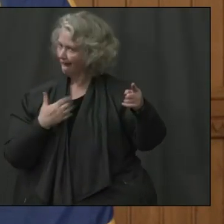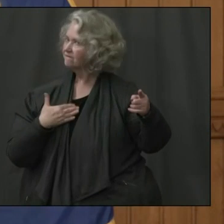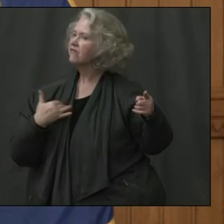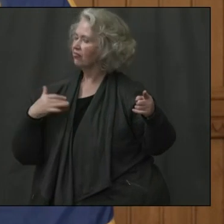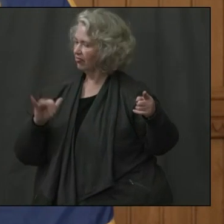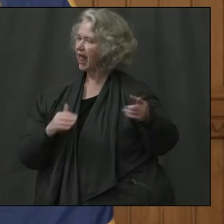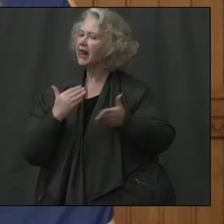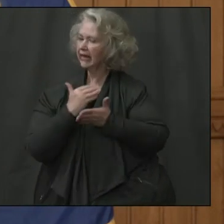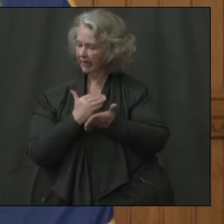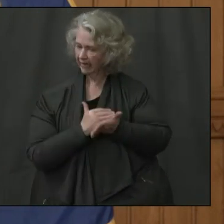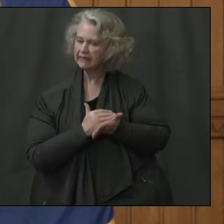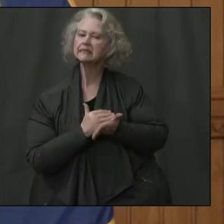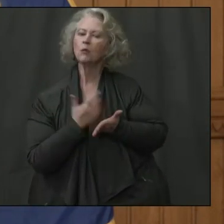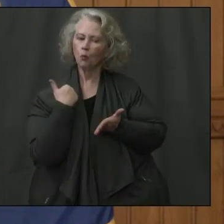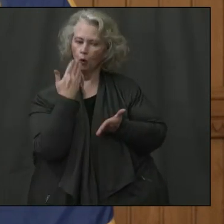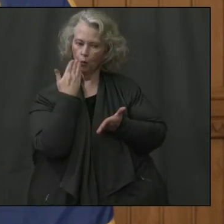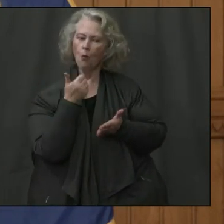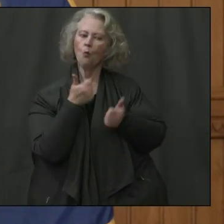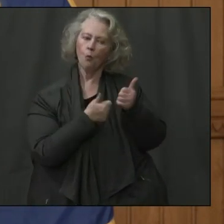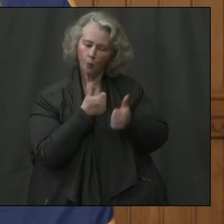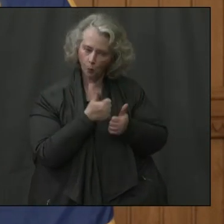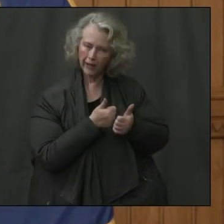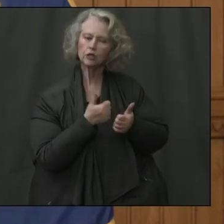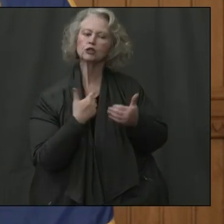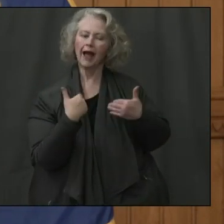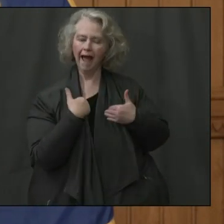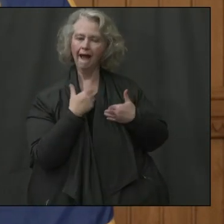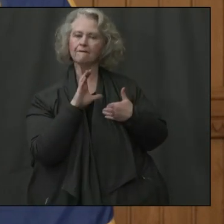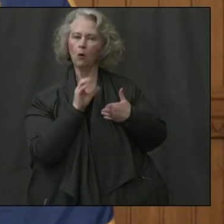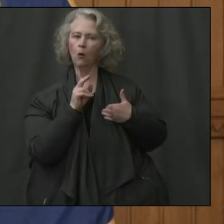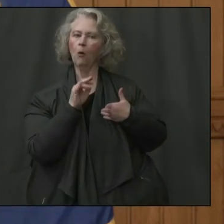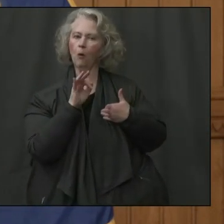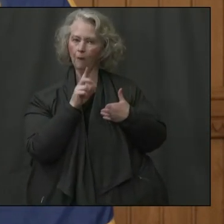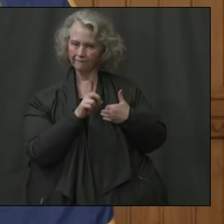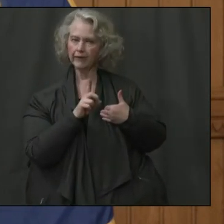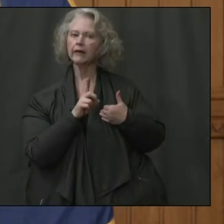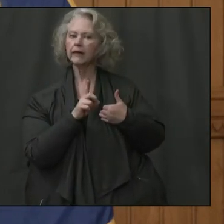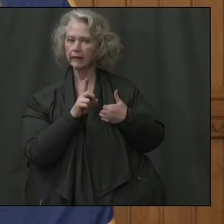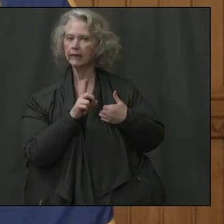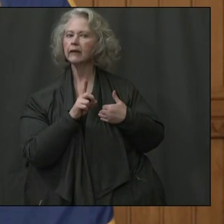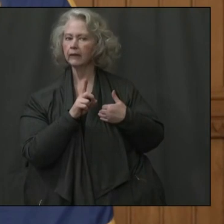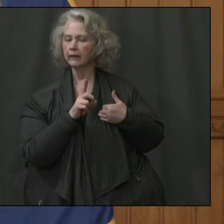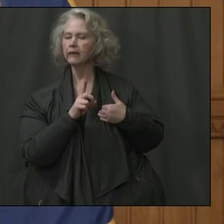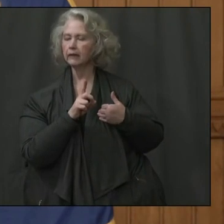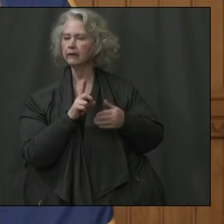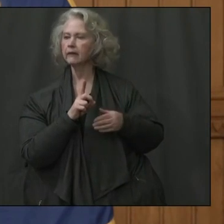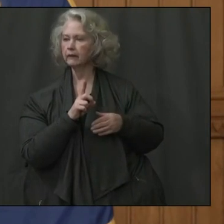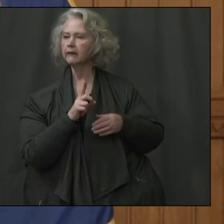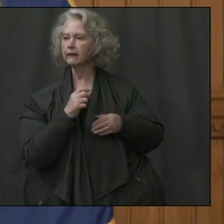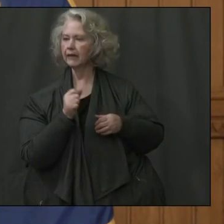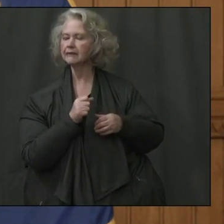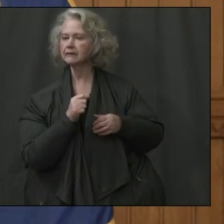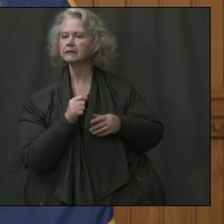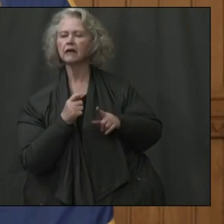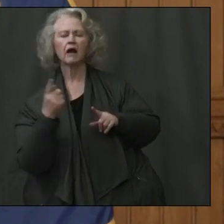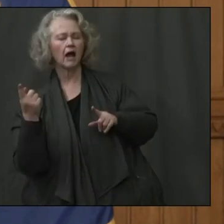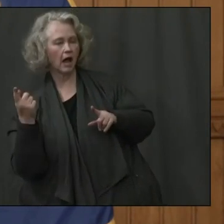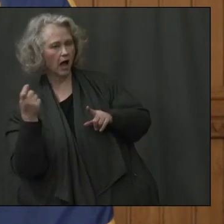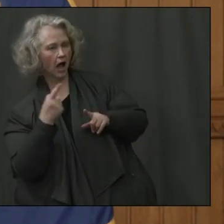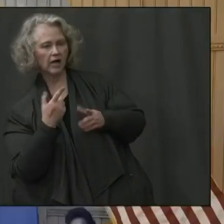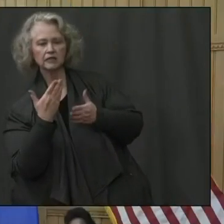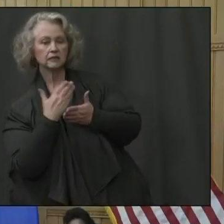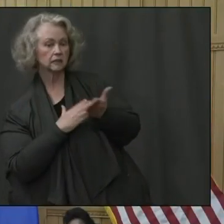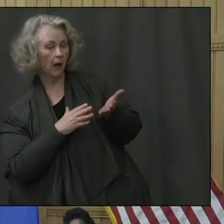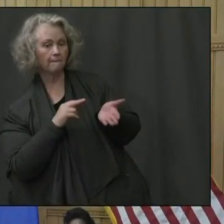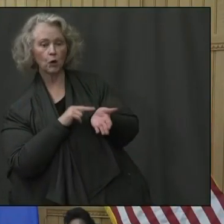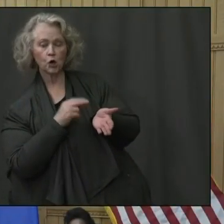those homes that we know of that have COVID-19 positives. We do. And also, frankly, some of these nursing homes don't